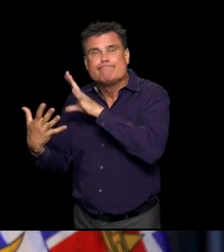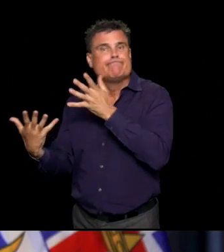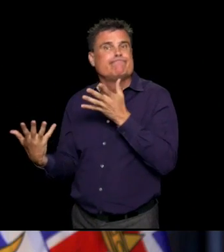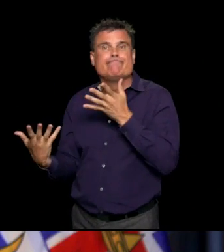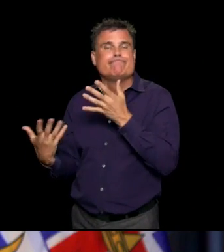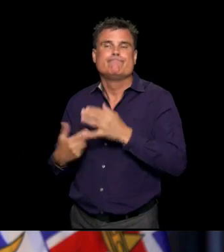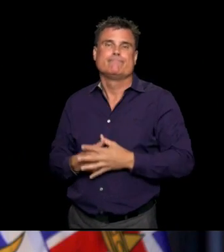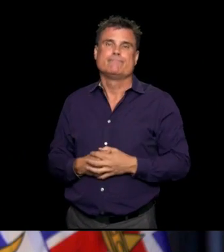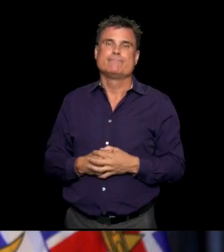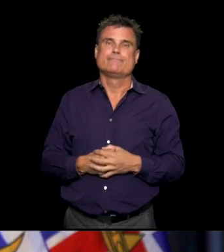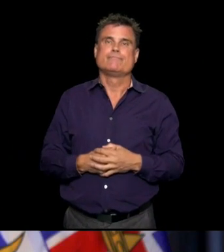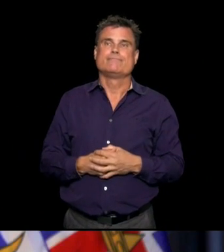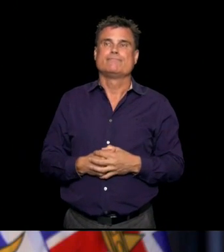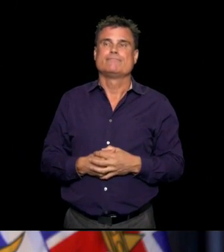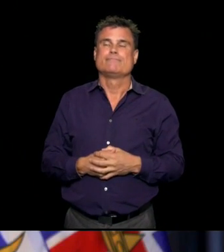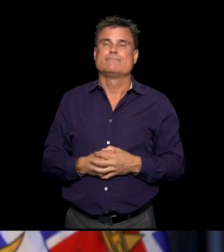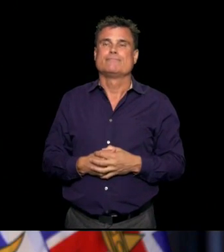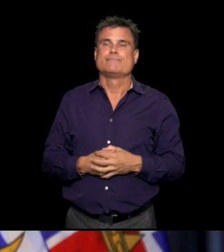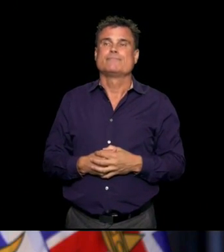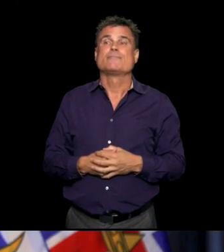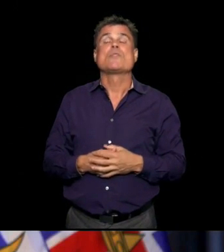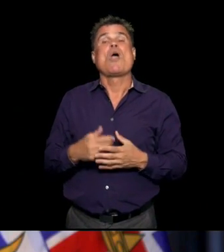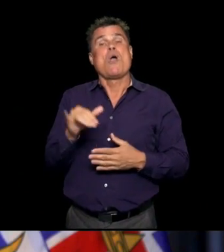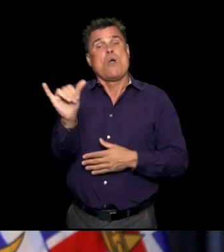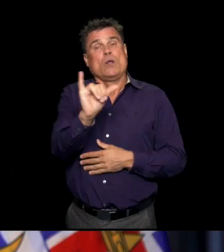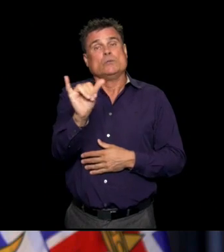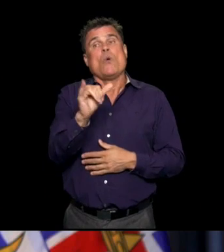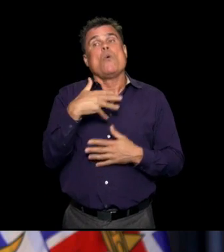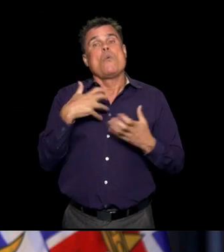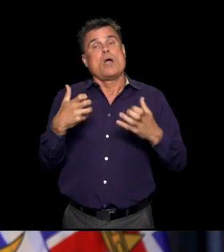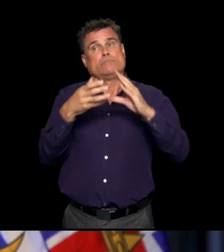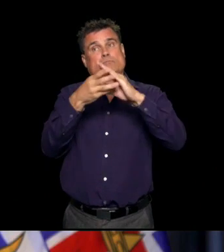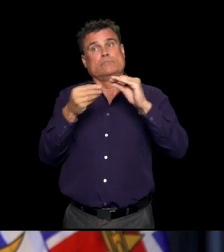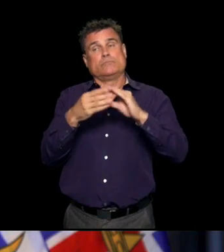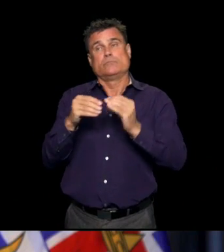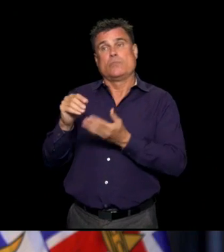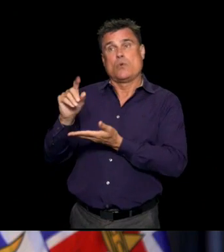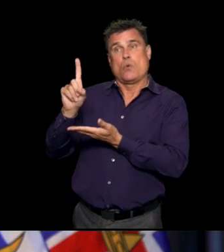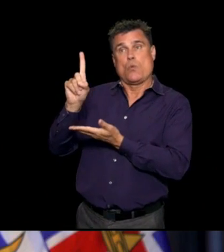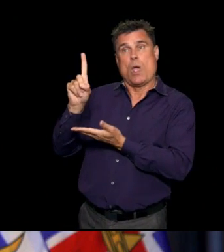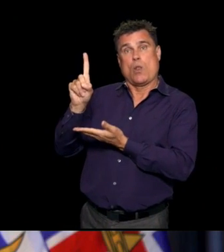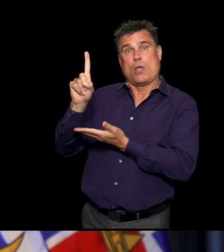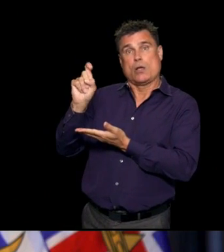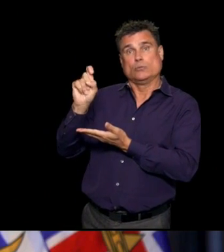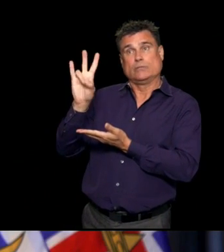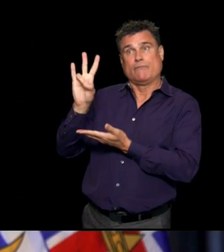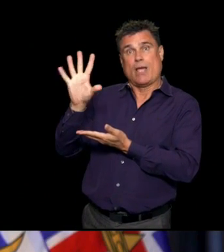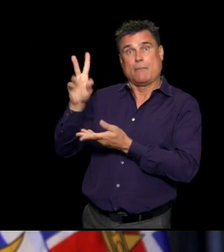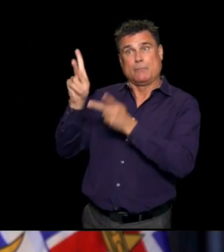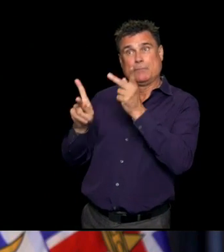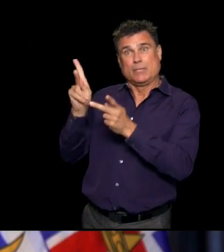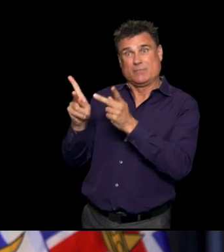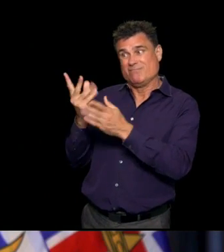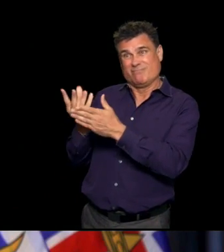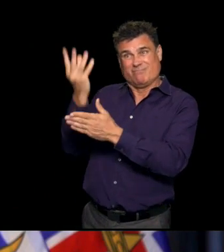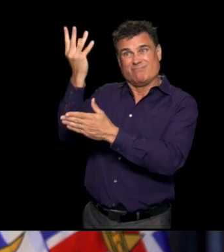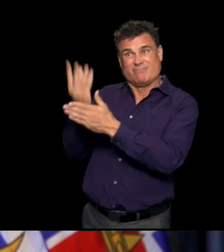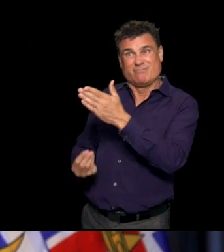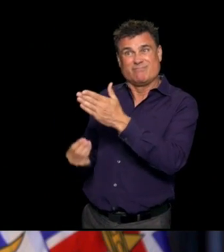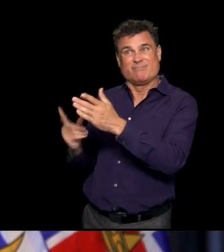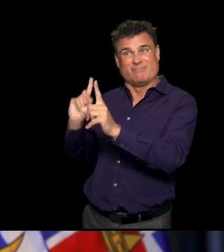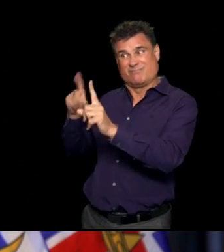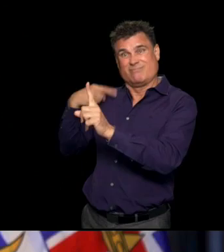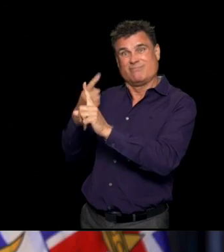my condolences to the families of the 175 people who passed away in July in 24 hours. we province as a result